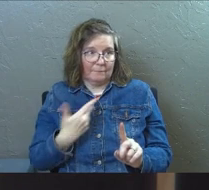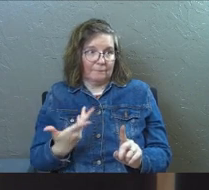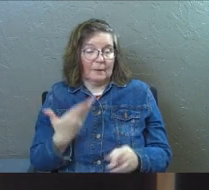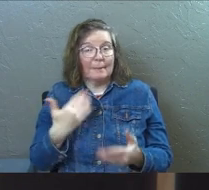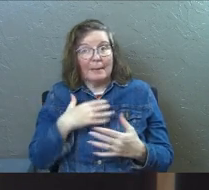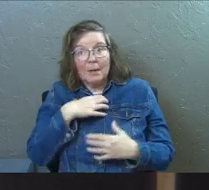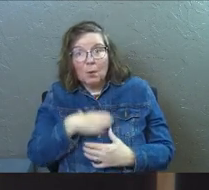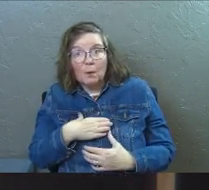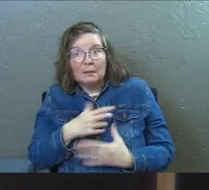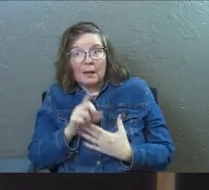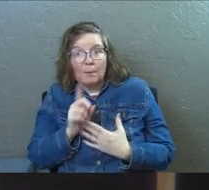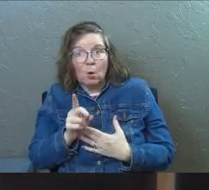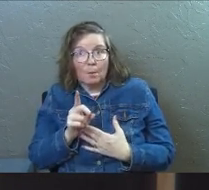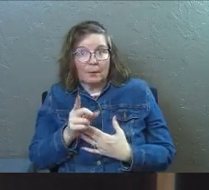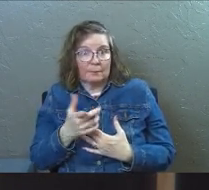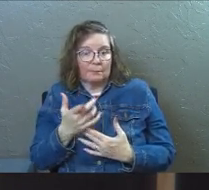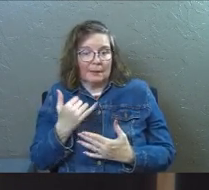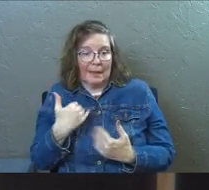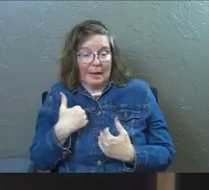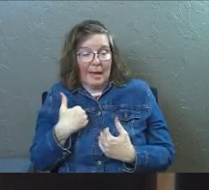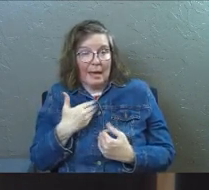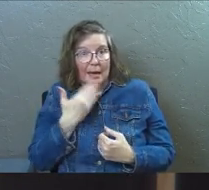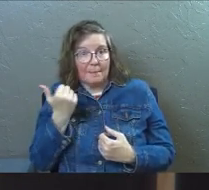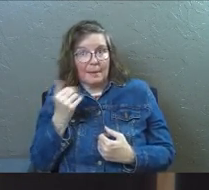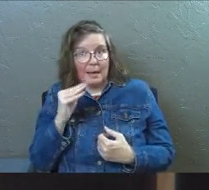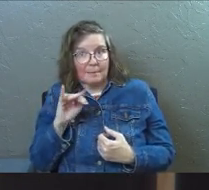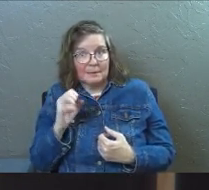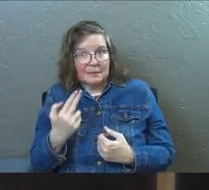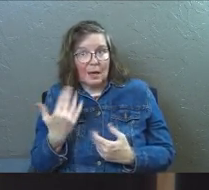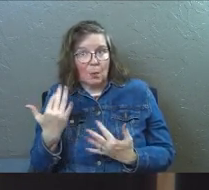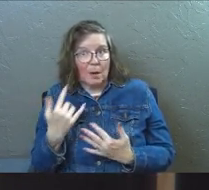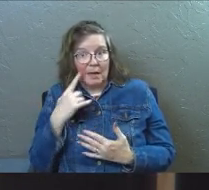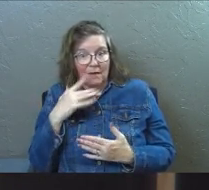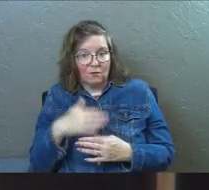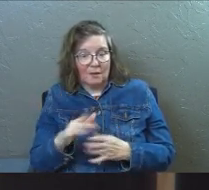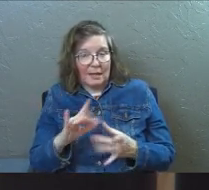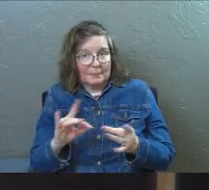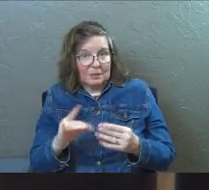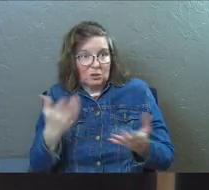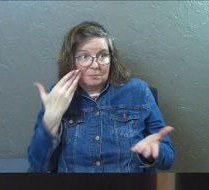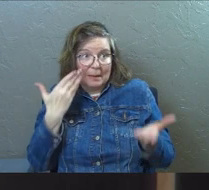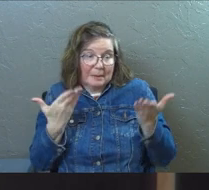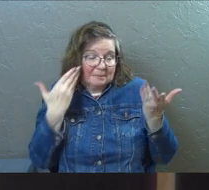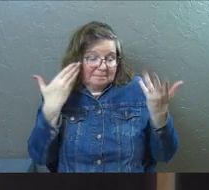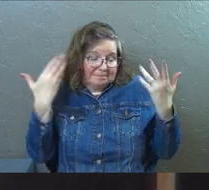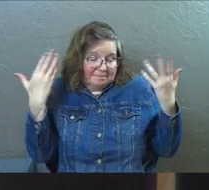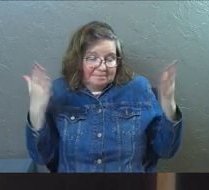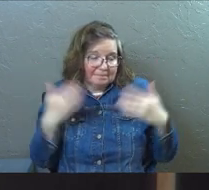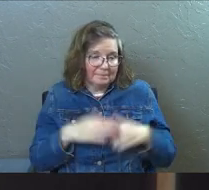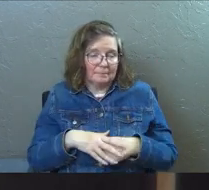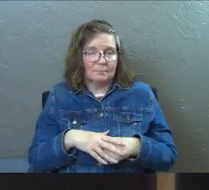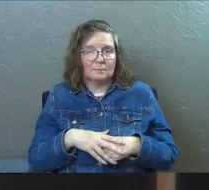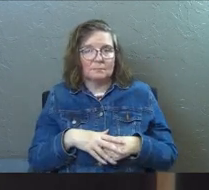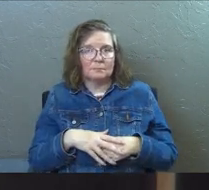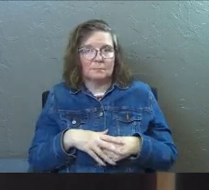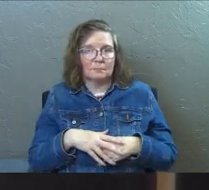Maybe he wished in the moment Simon Peter did that he had a better Messiah waiting in the wings after that speech. I don't know.